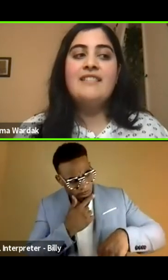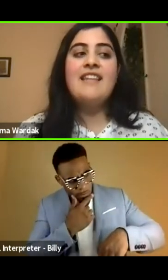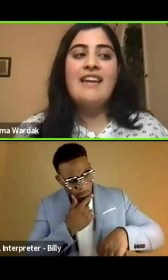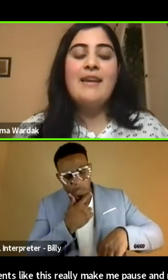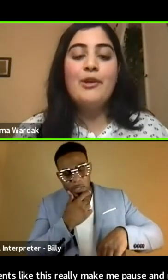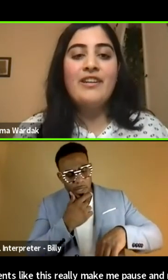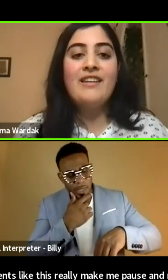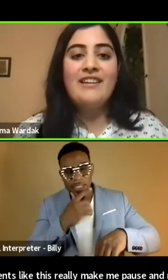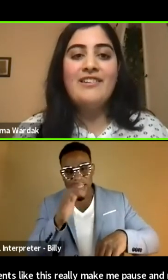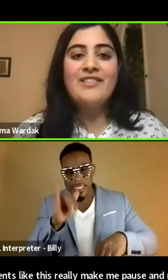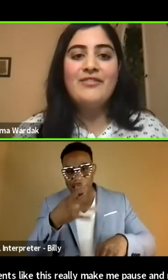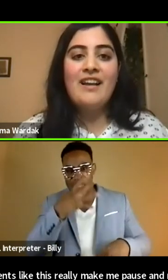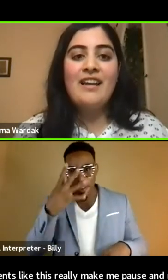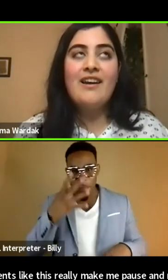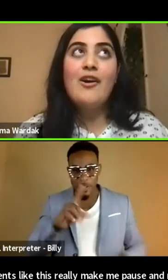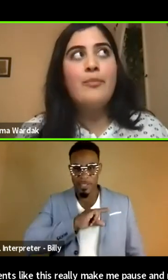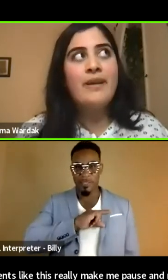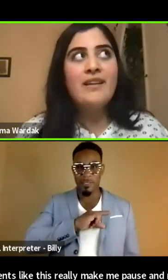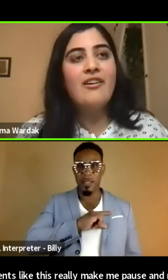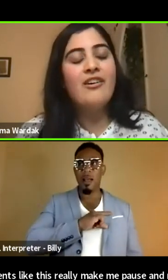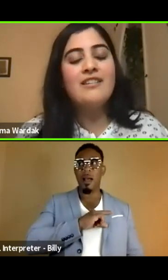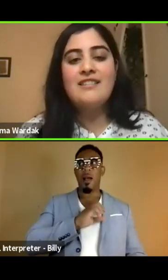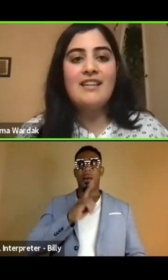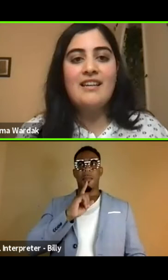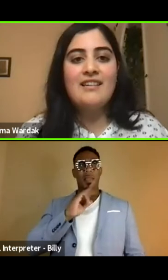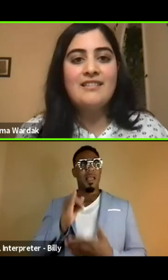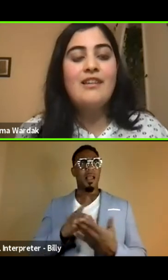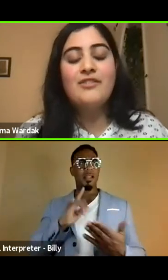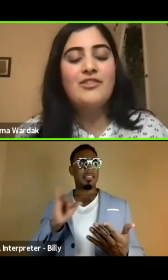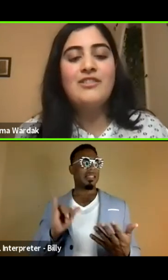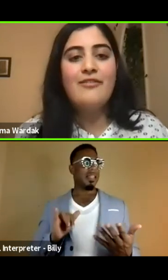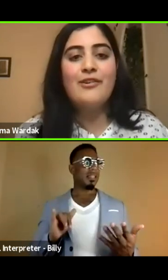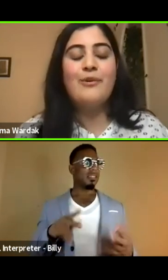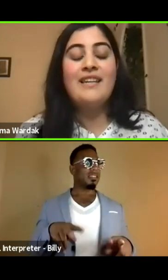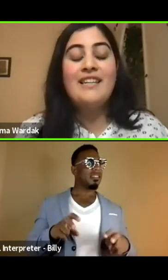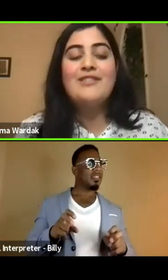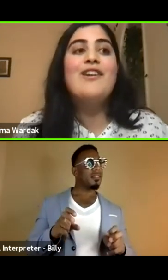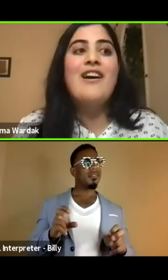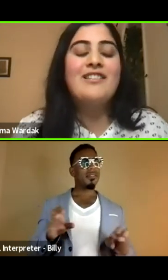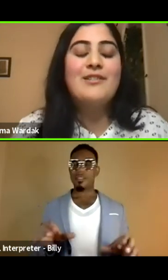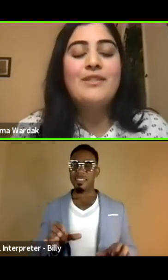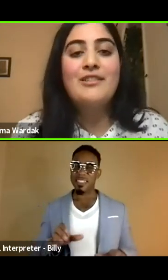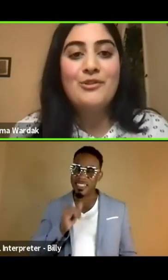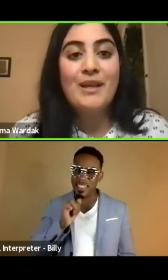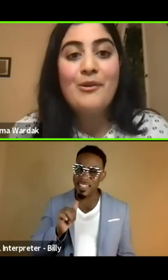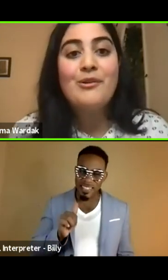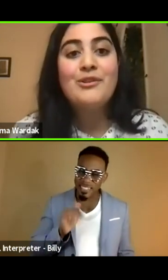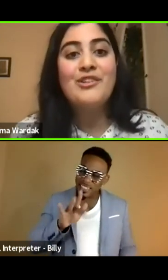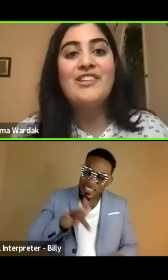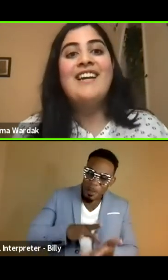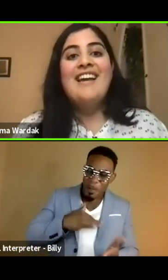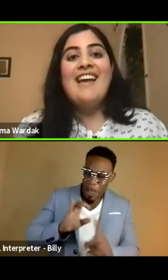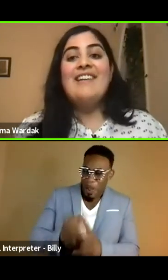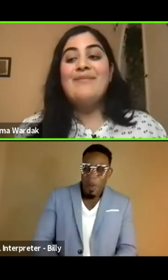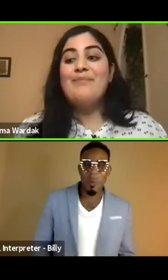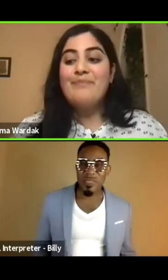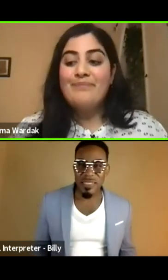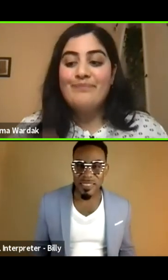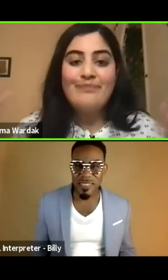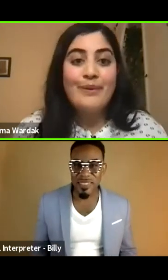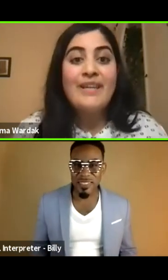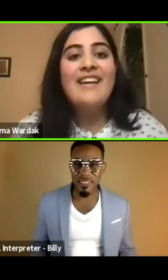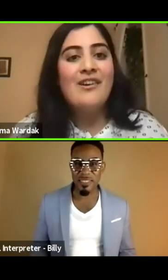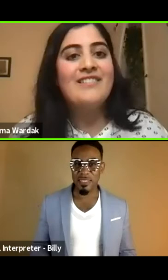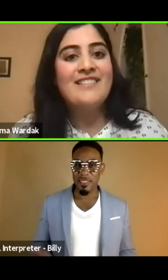it's that immigrant guilt of like, oh, being an artist is like a selfish endeavor when it's not, it's so essential to my culture and